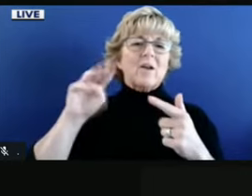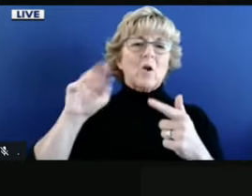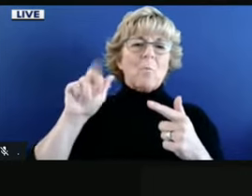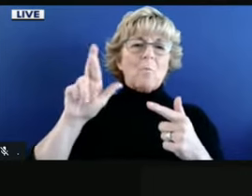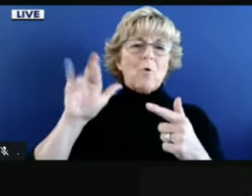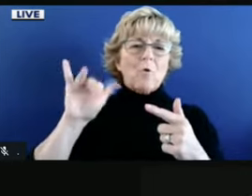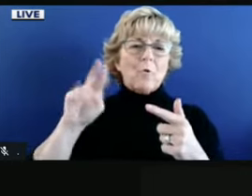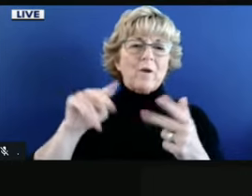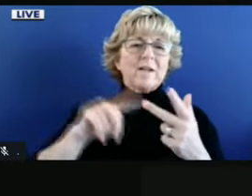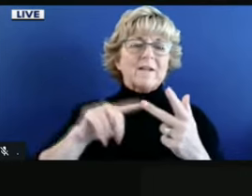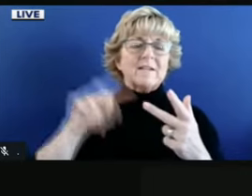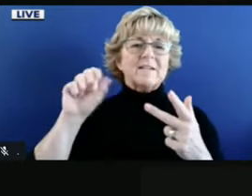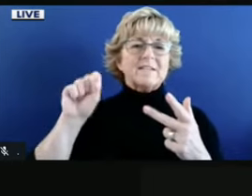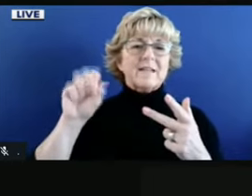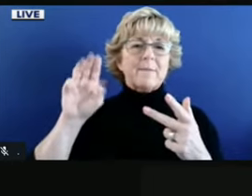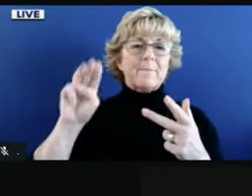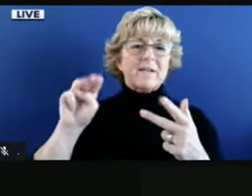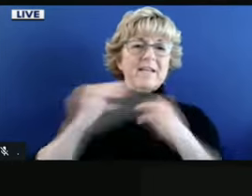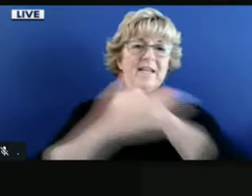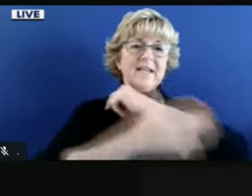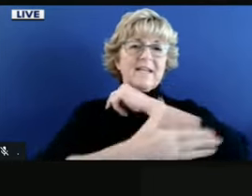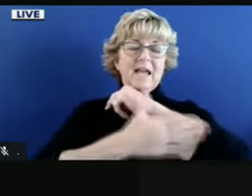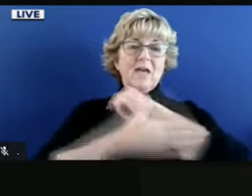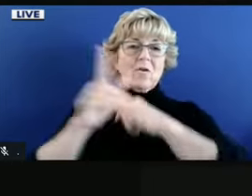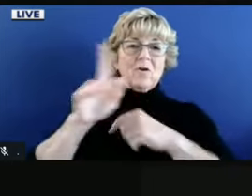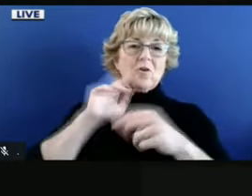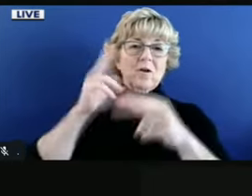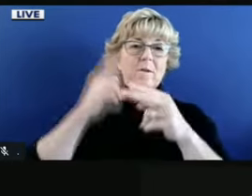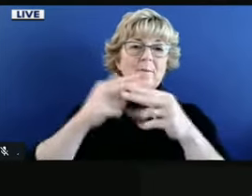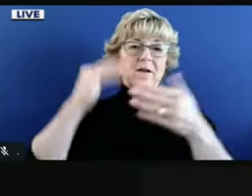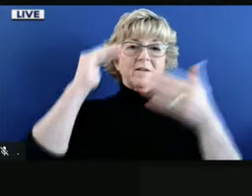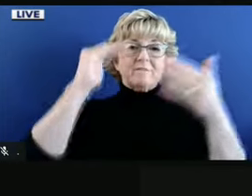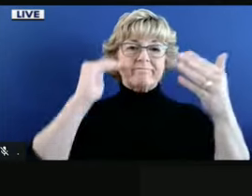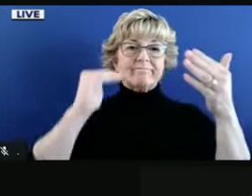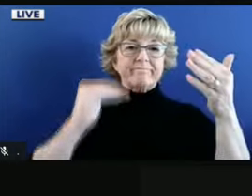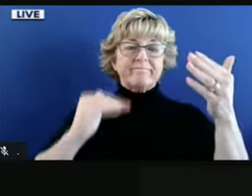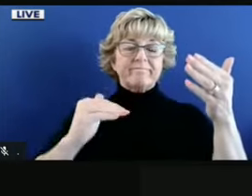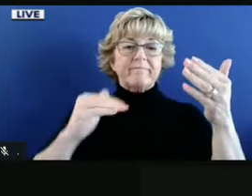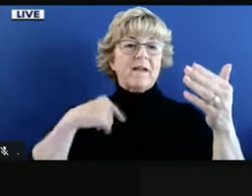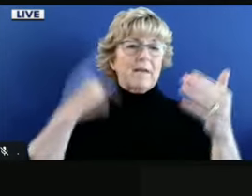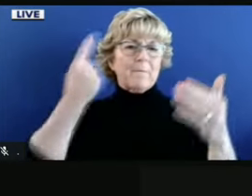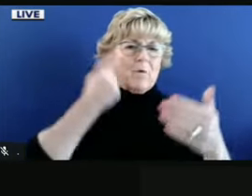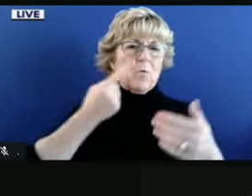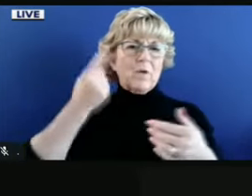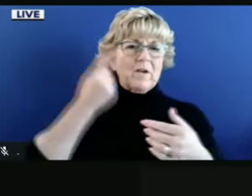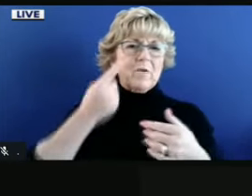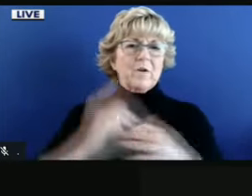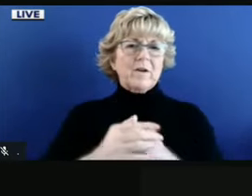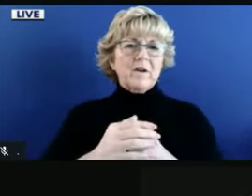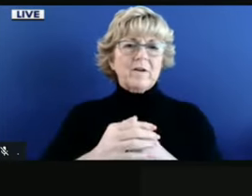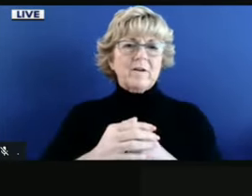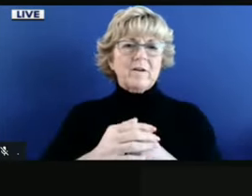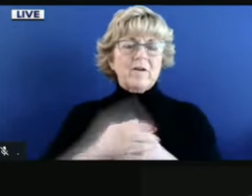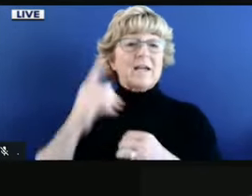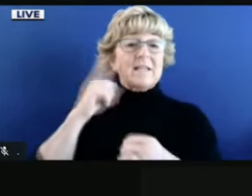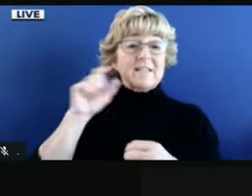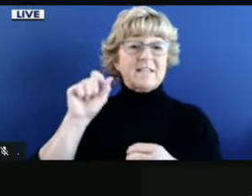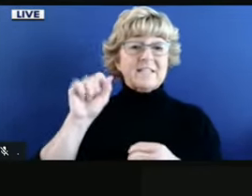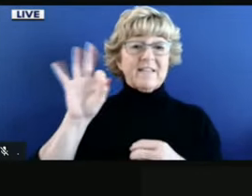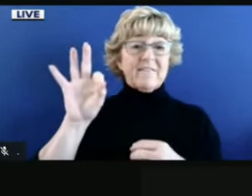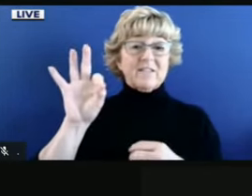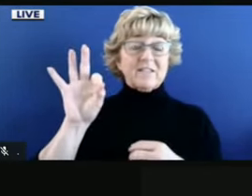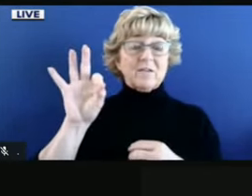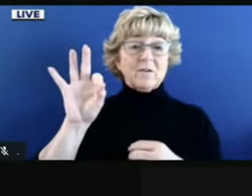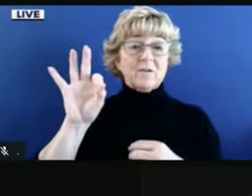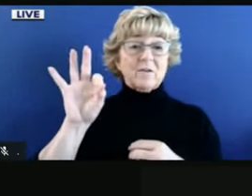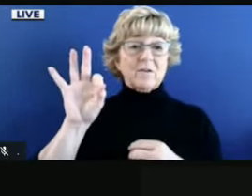Mateo counties, no movement there. On your tears and wondering, I think San Francisco actually had